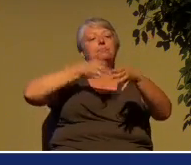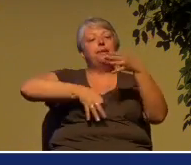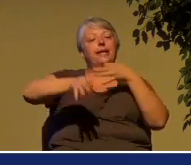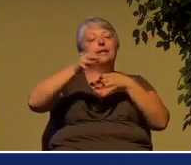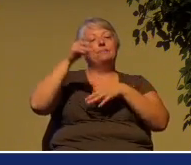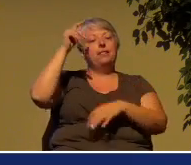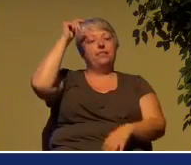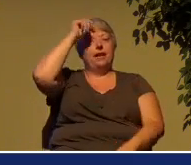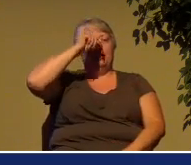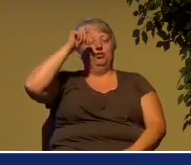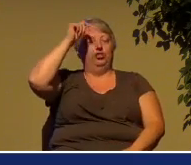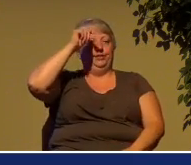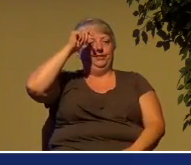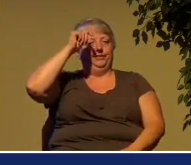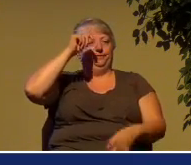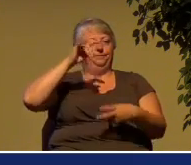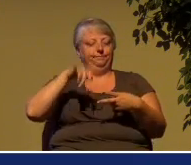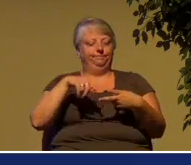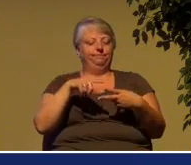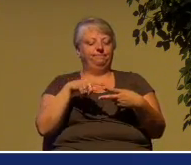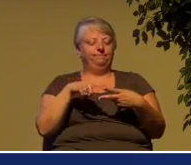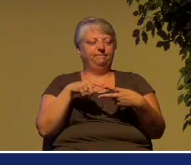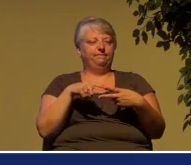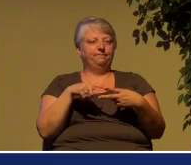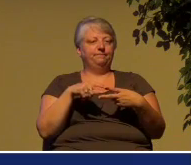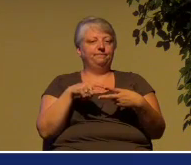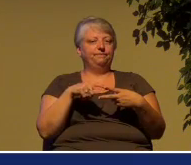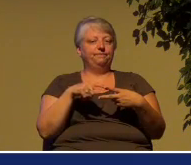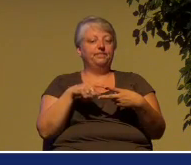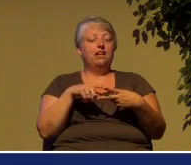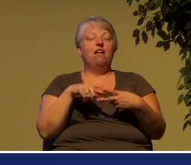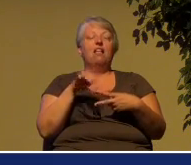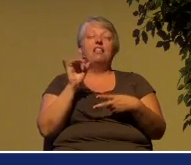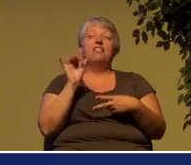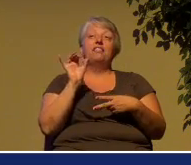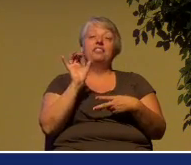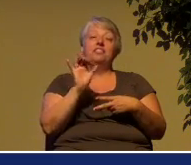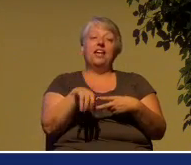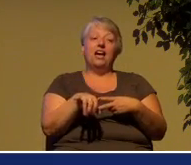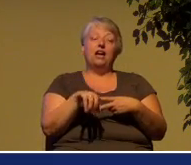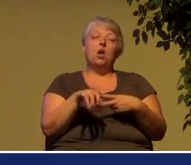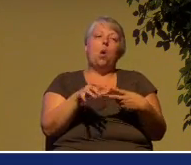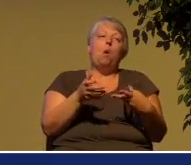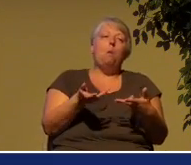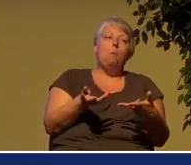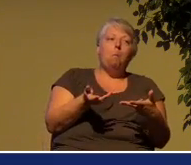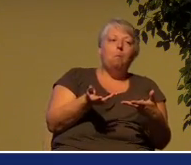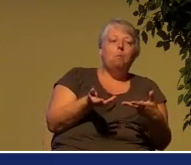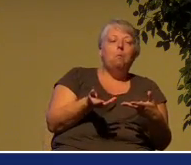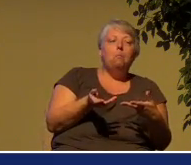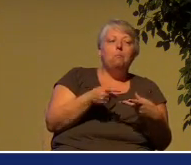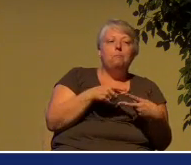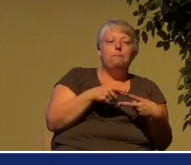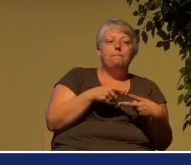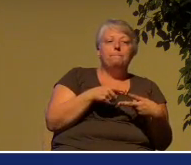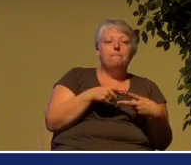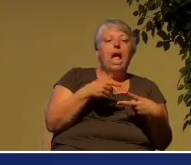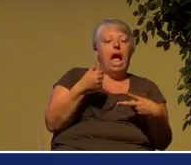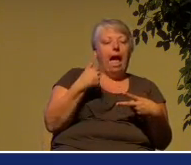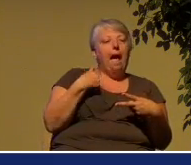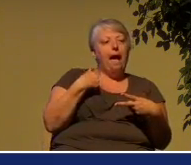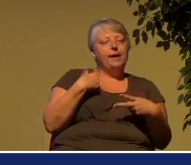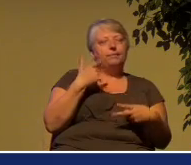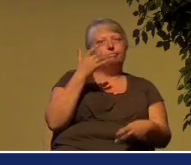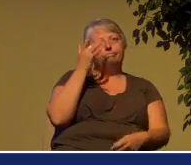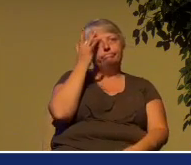And replacement theology has a lot of very scholarly people, including